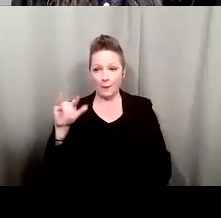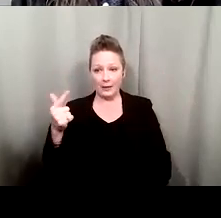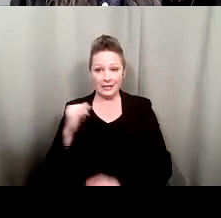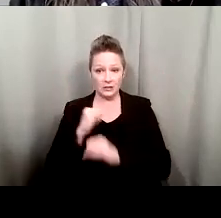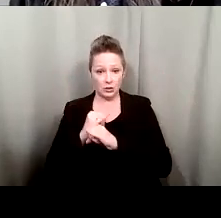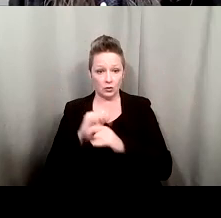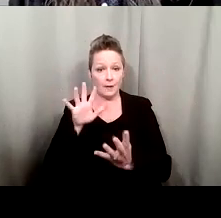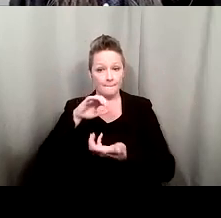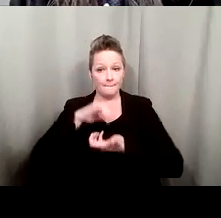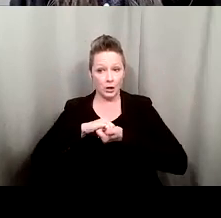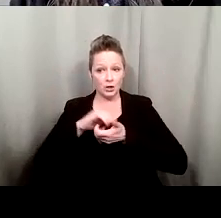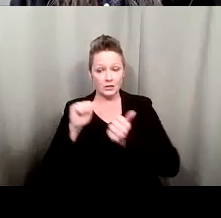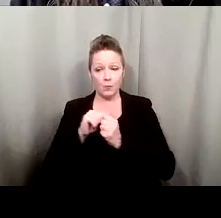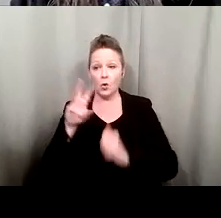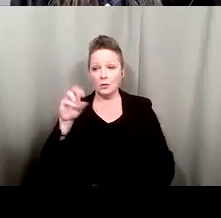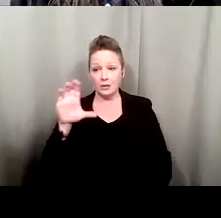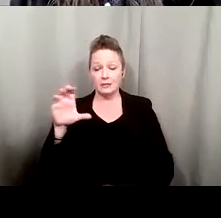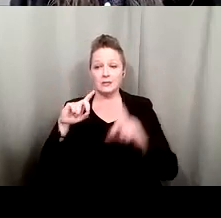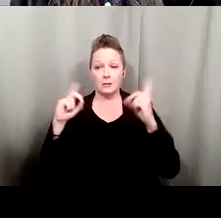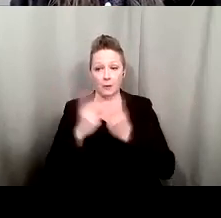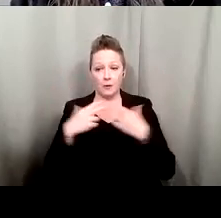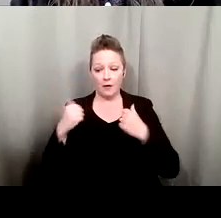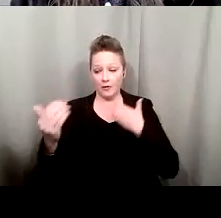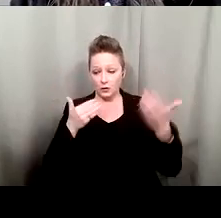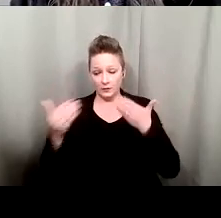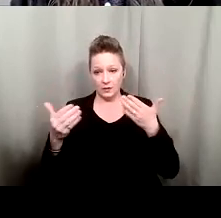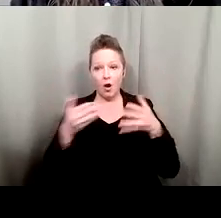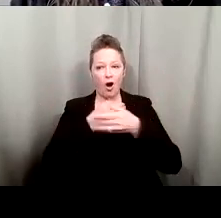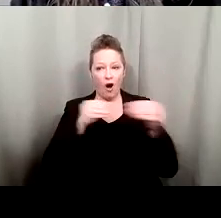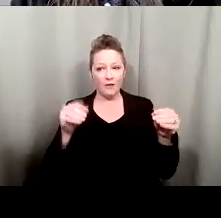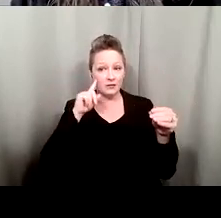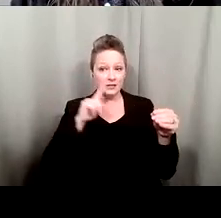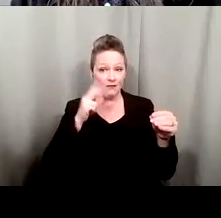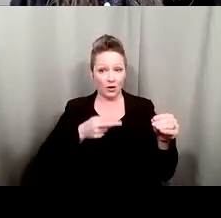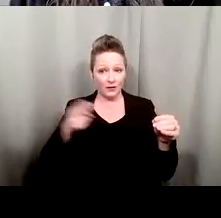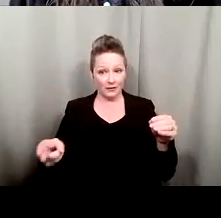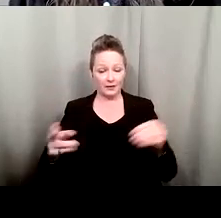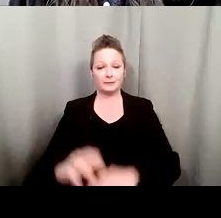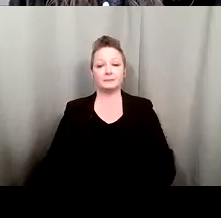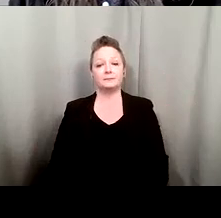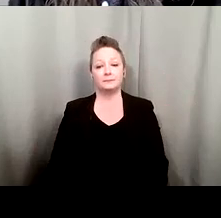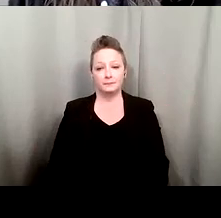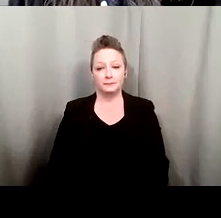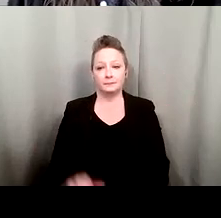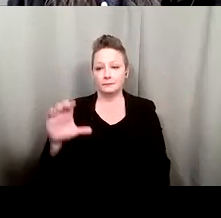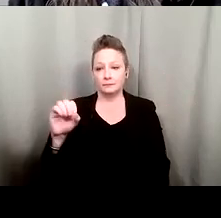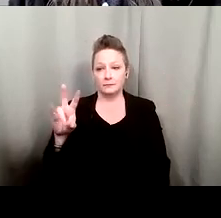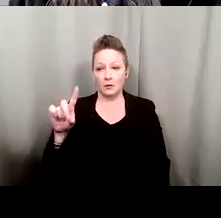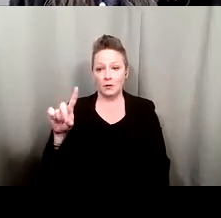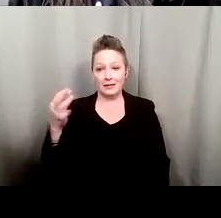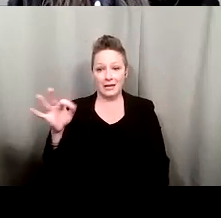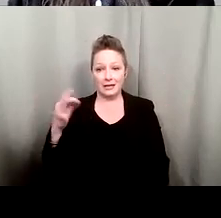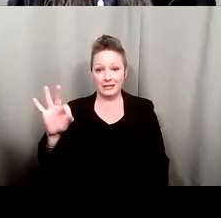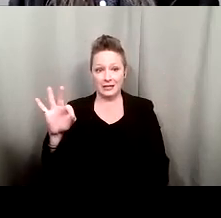partnership with the Wisconsin Department of Health Services Office for the Deaf and Hard of Hearing. The COVID-19 pandemic has